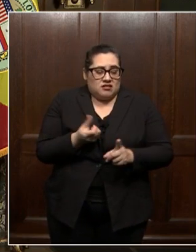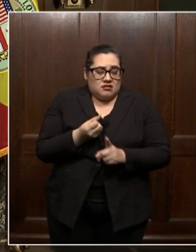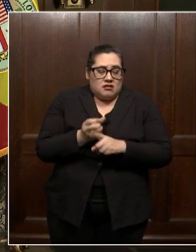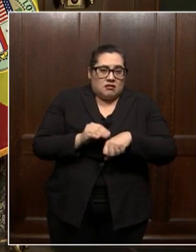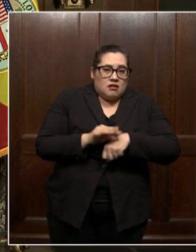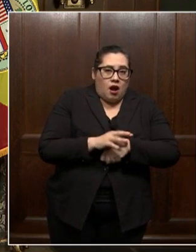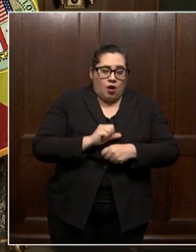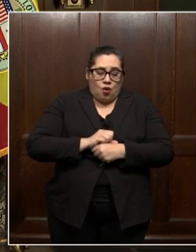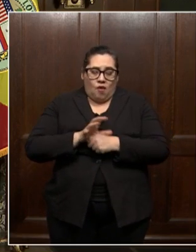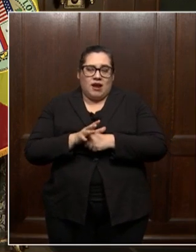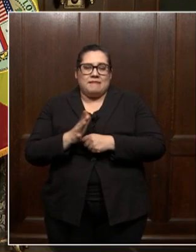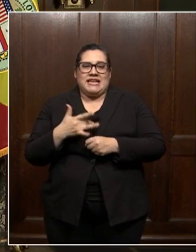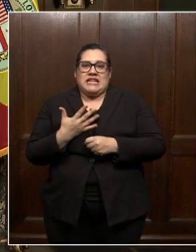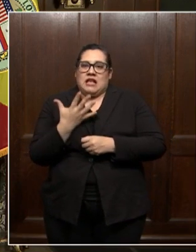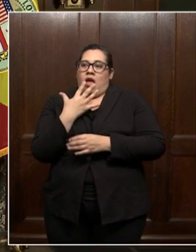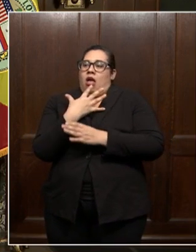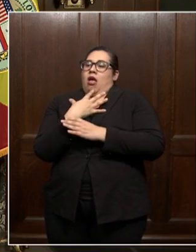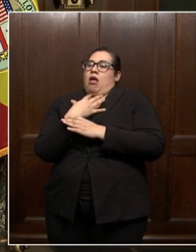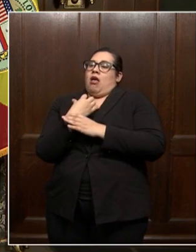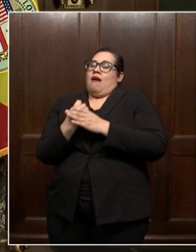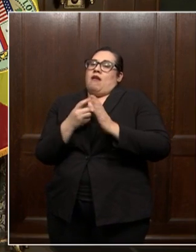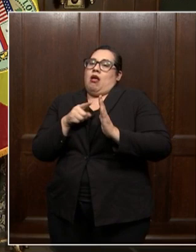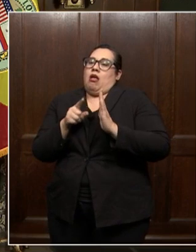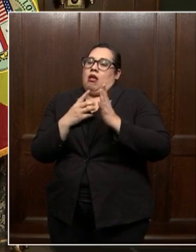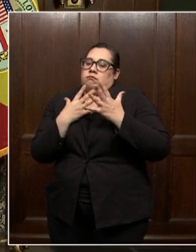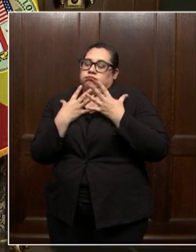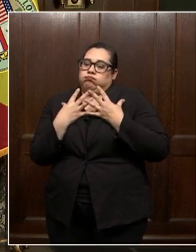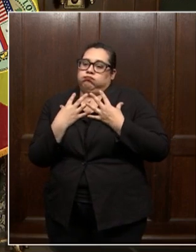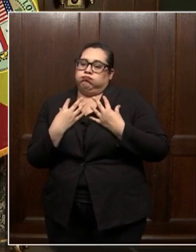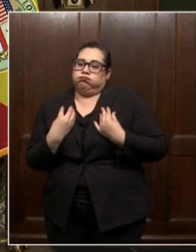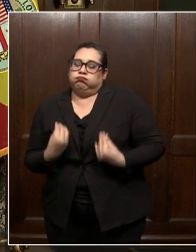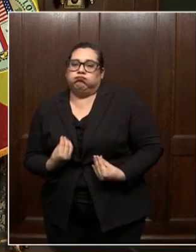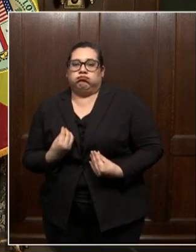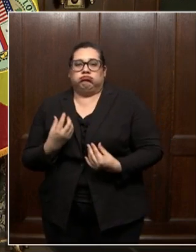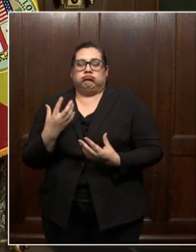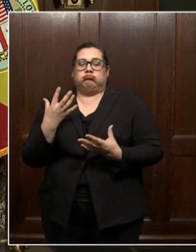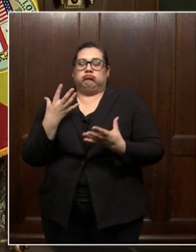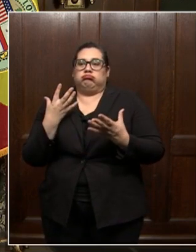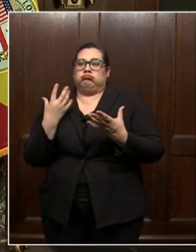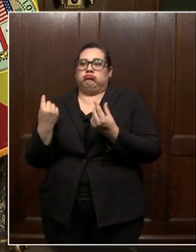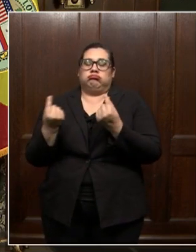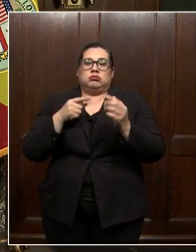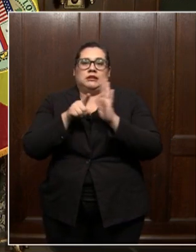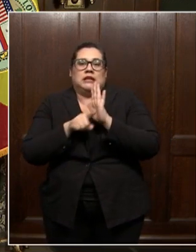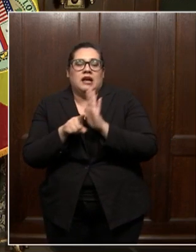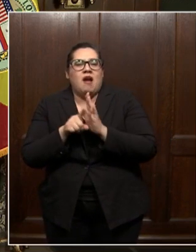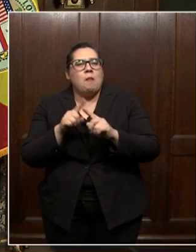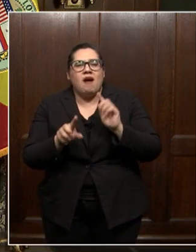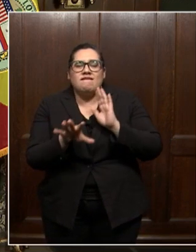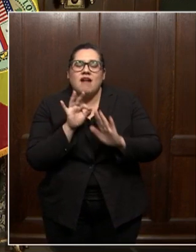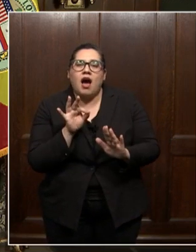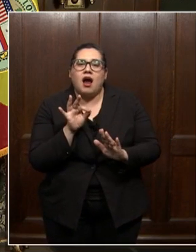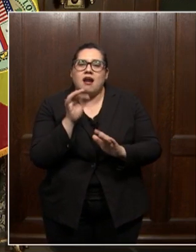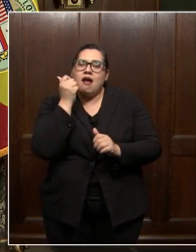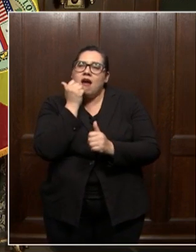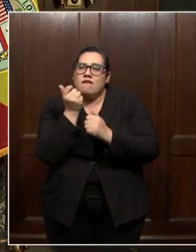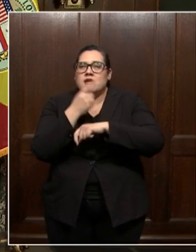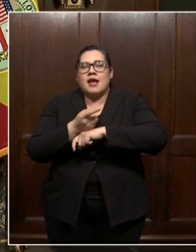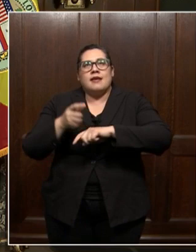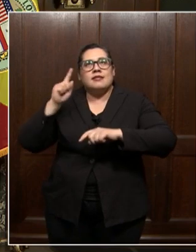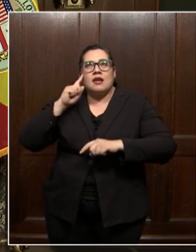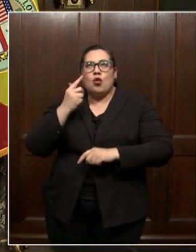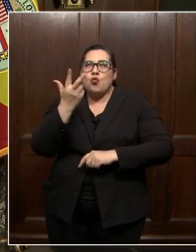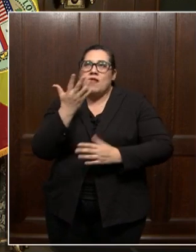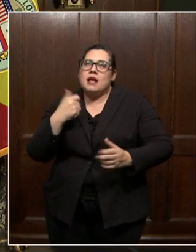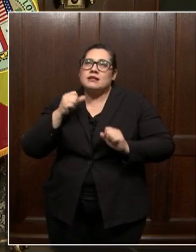be easy to get sucked into that negativity. But finding maybe three things that you can be grateful for daily can help with optimism and